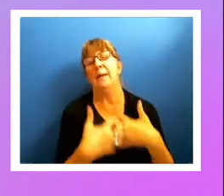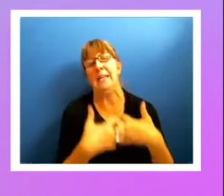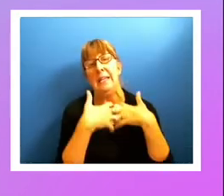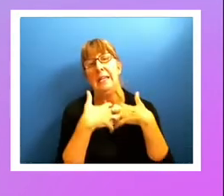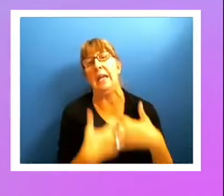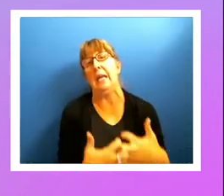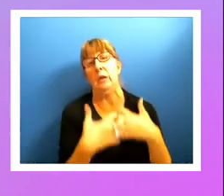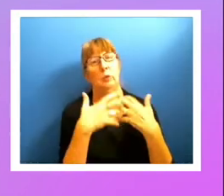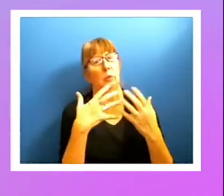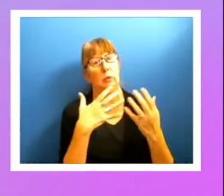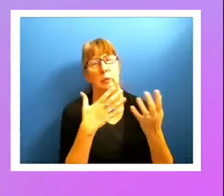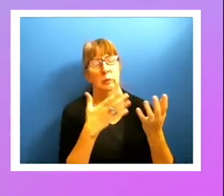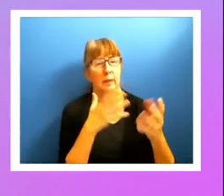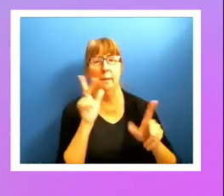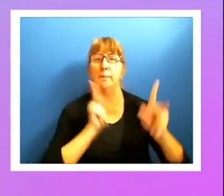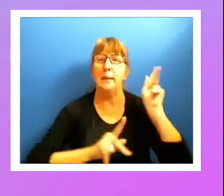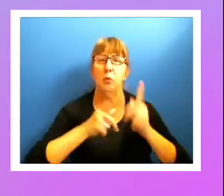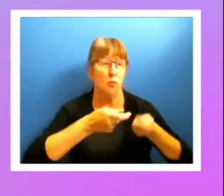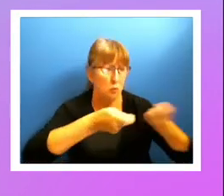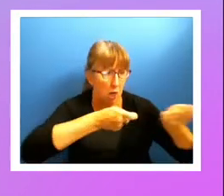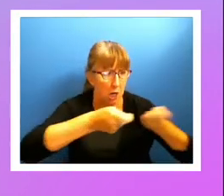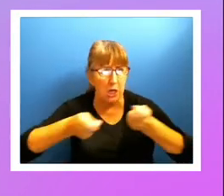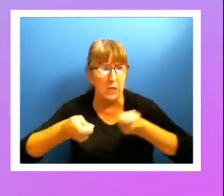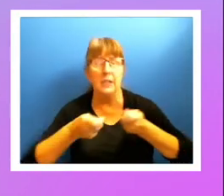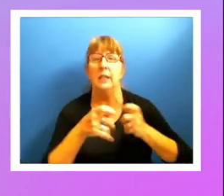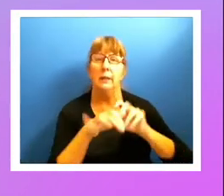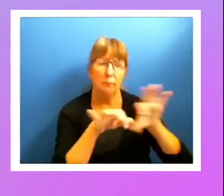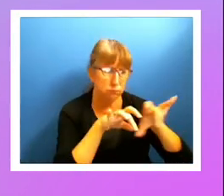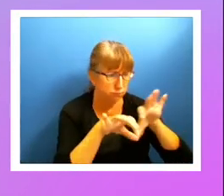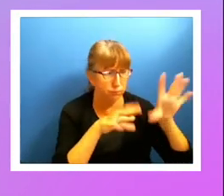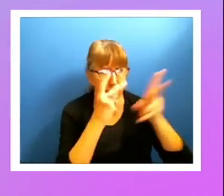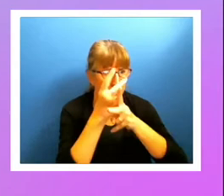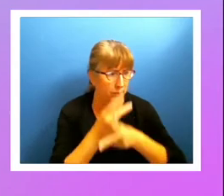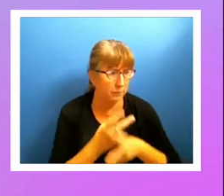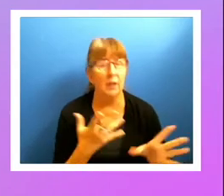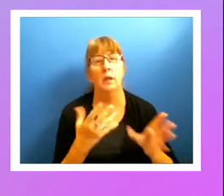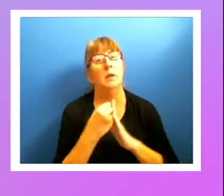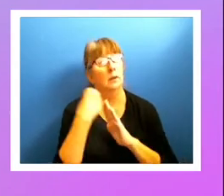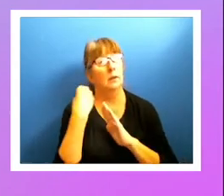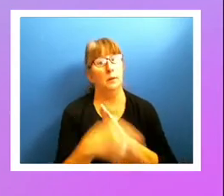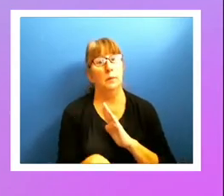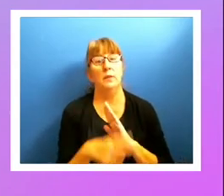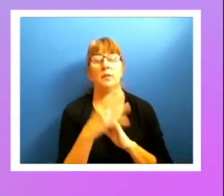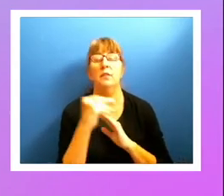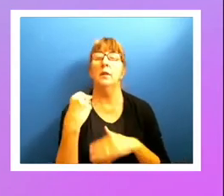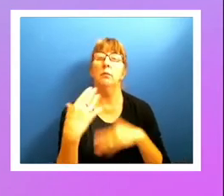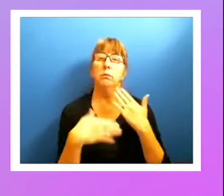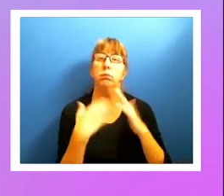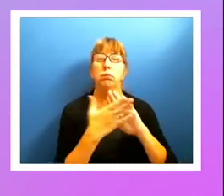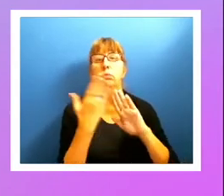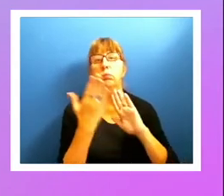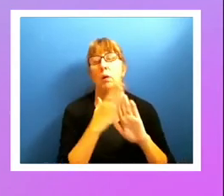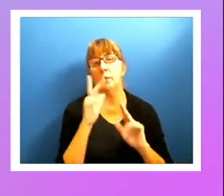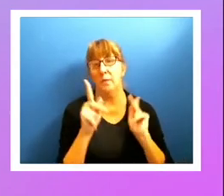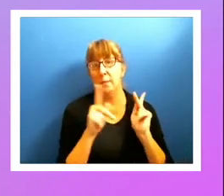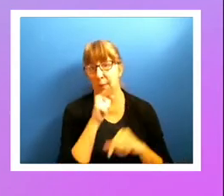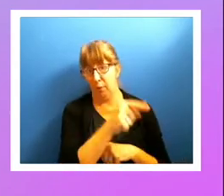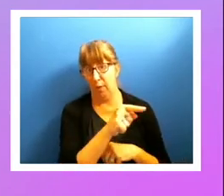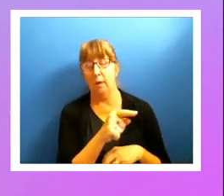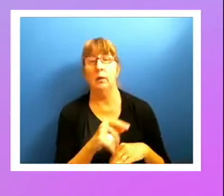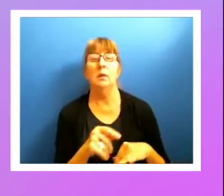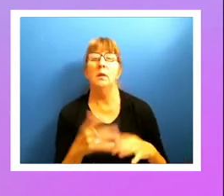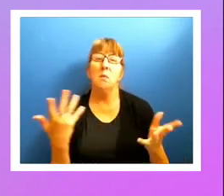in there, so also some very costly, you know, places just to set up, you know, let alone run with the people and the technicians. You have to have to do that.